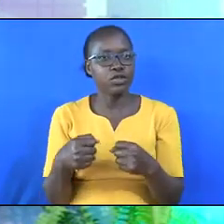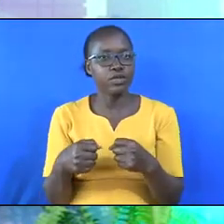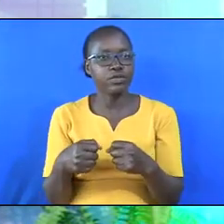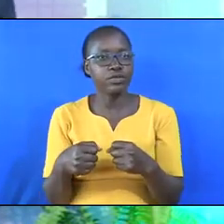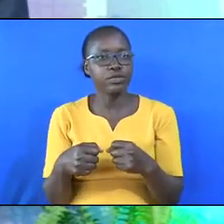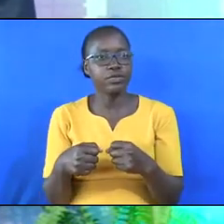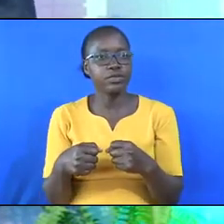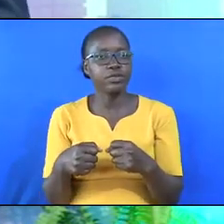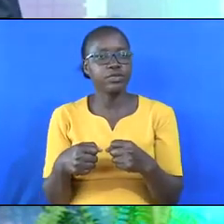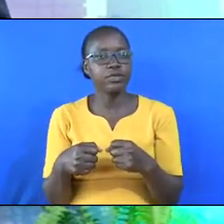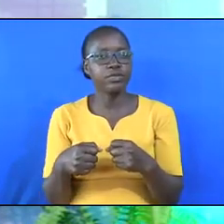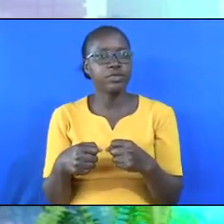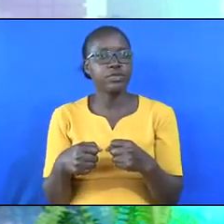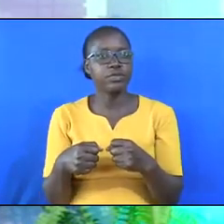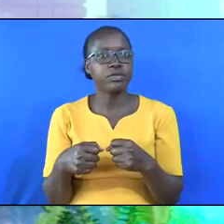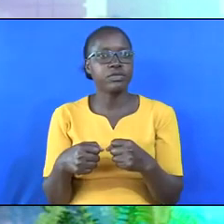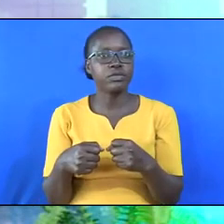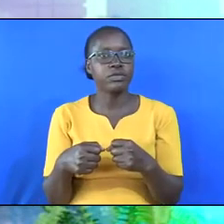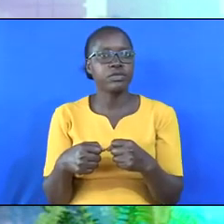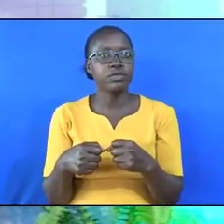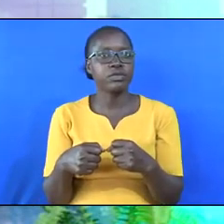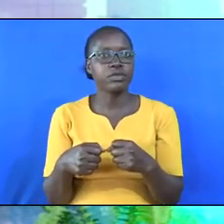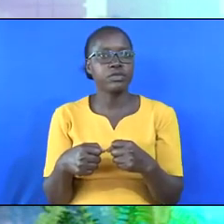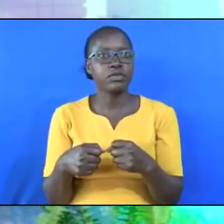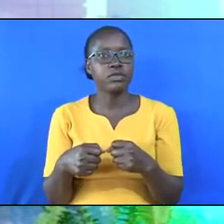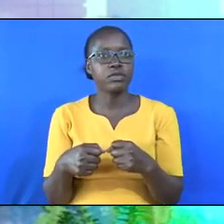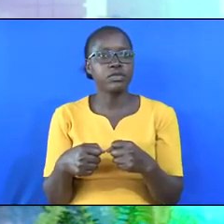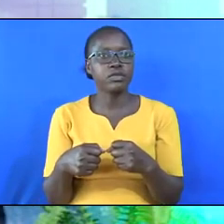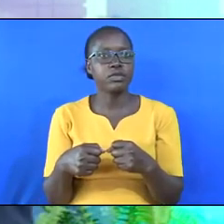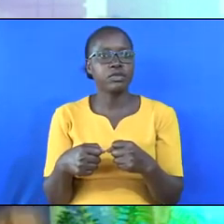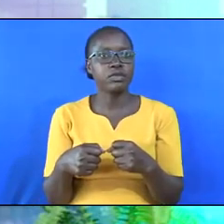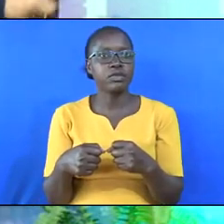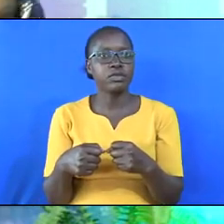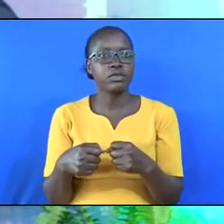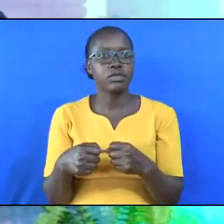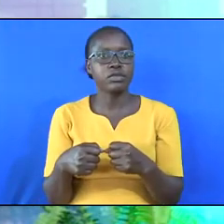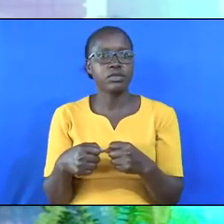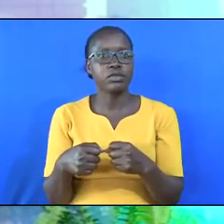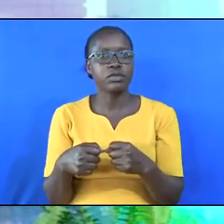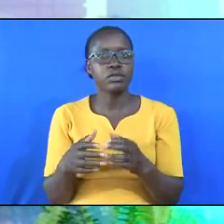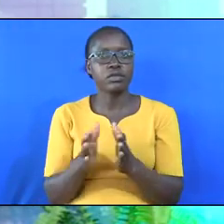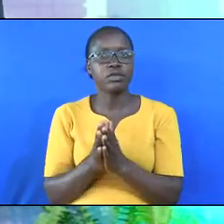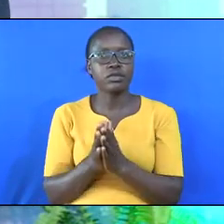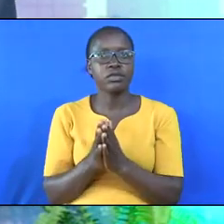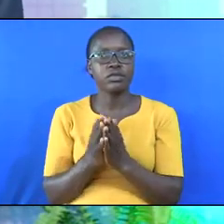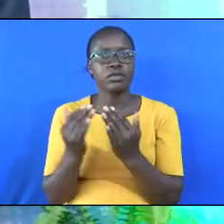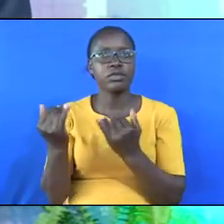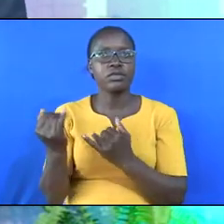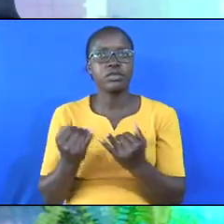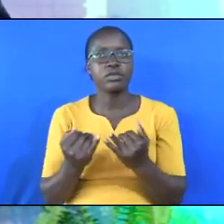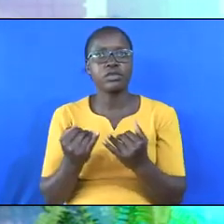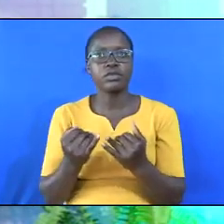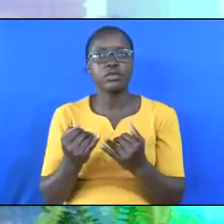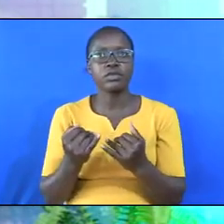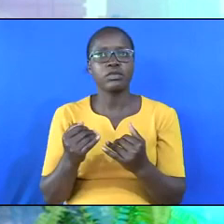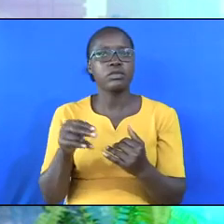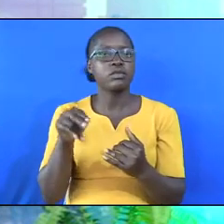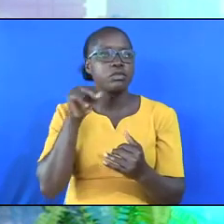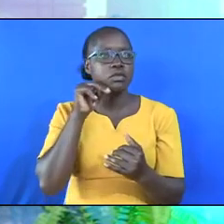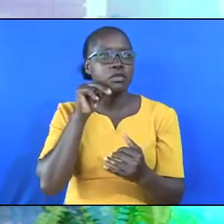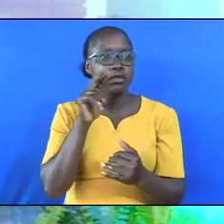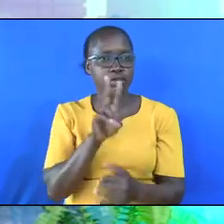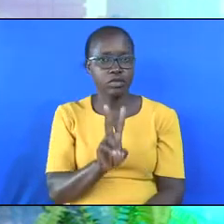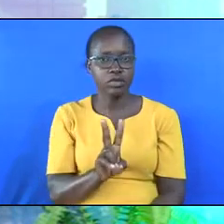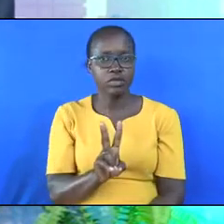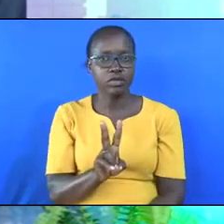But before I say anything, allow me to introduce my two nieces who visited us here. They are not